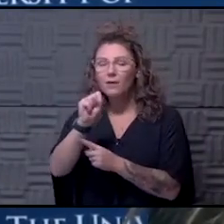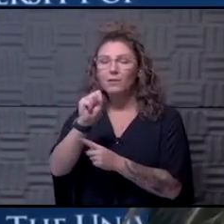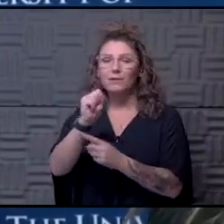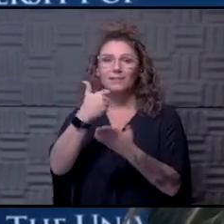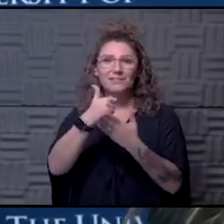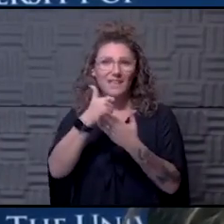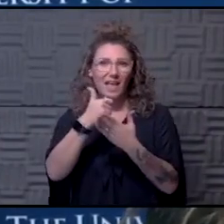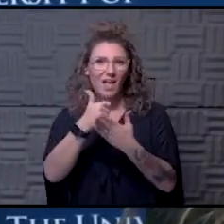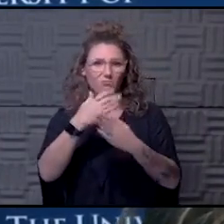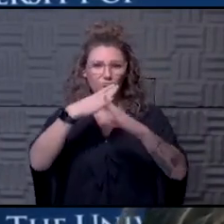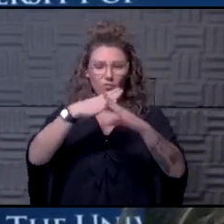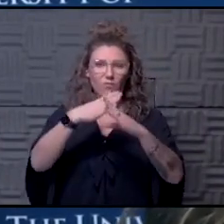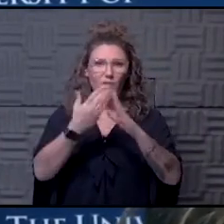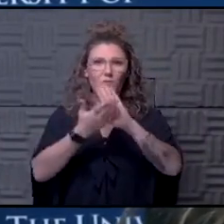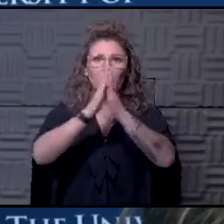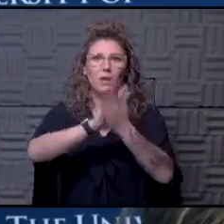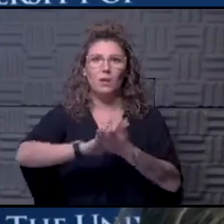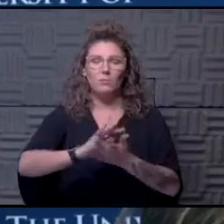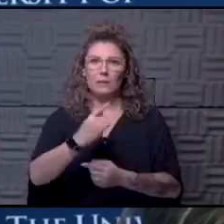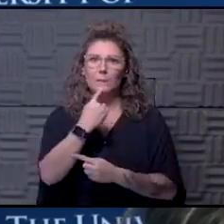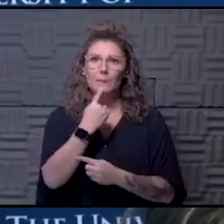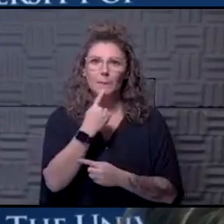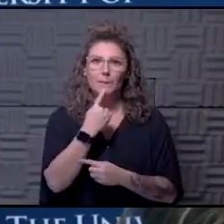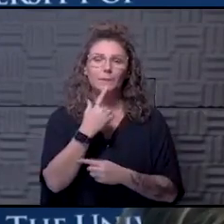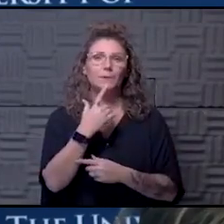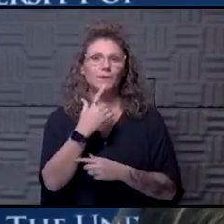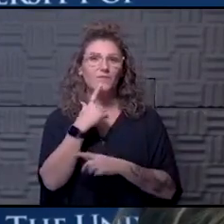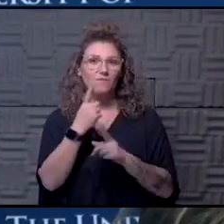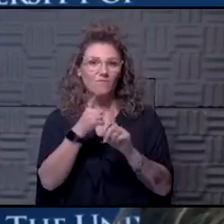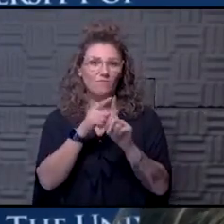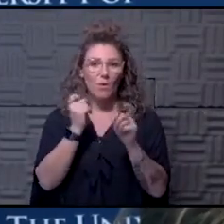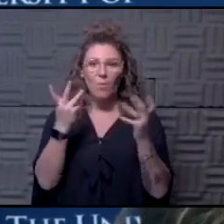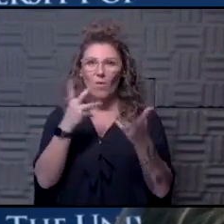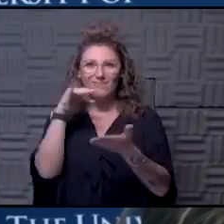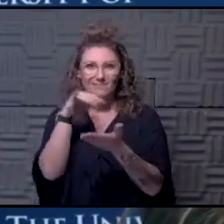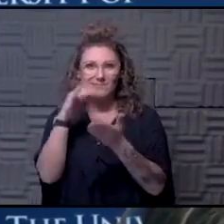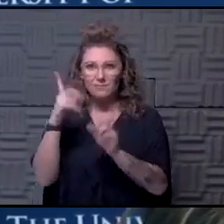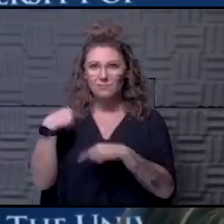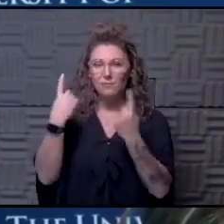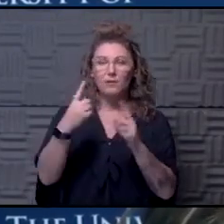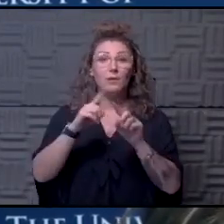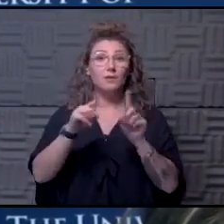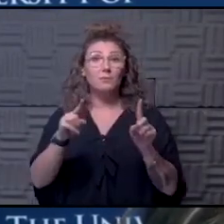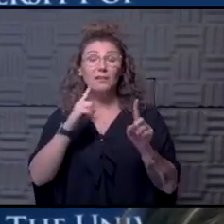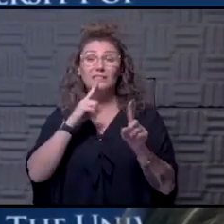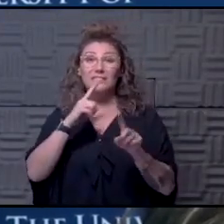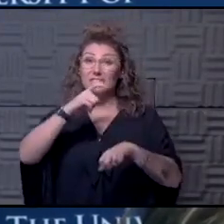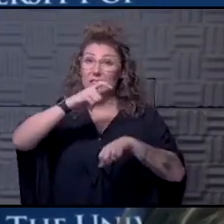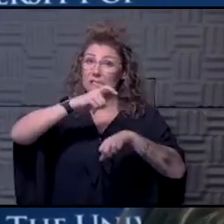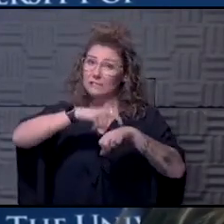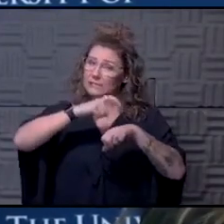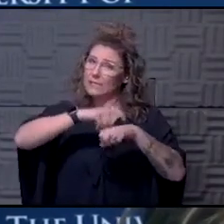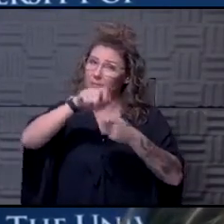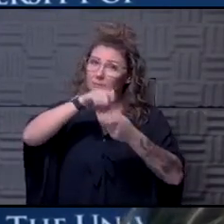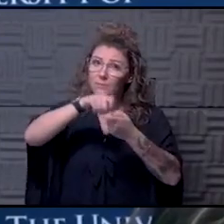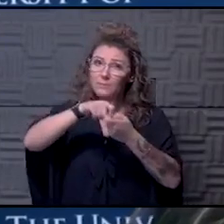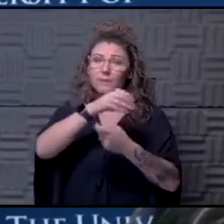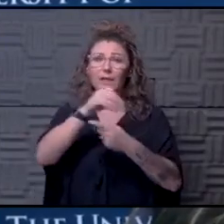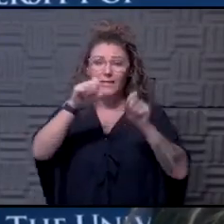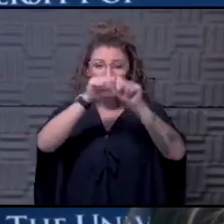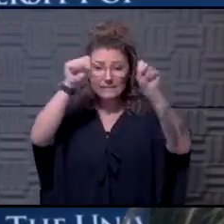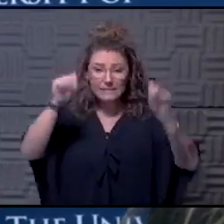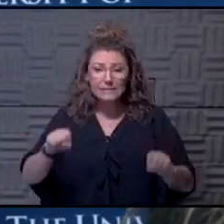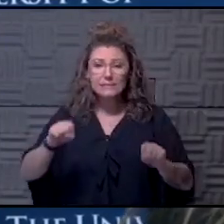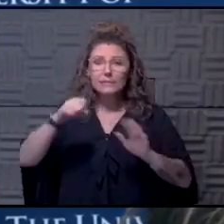severe disease, at least in, from what we can tell, but they, it's very time intensive and system intensive